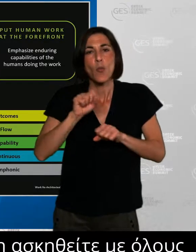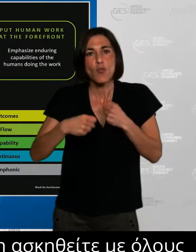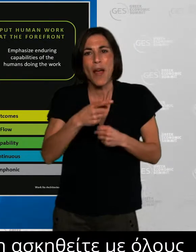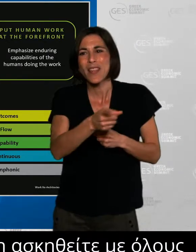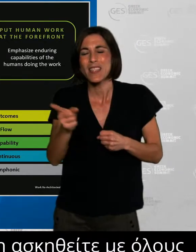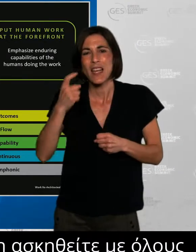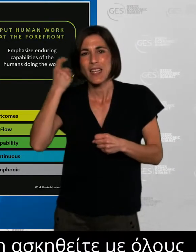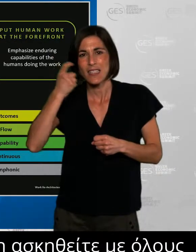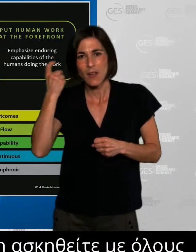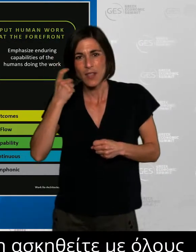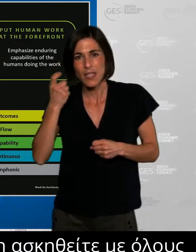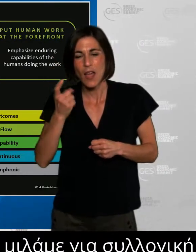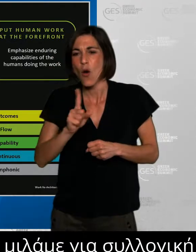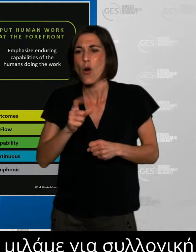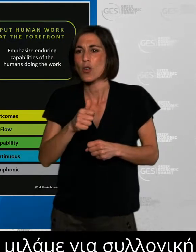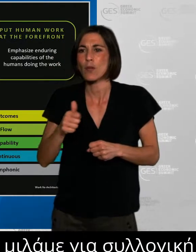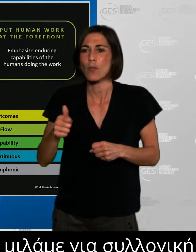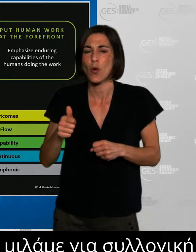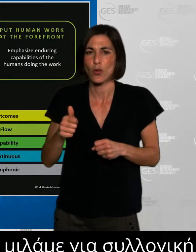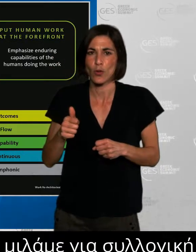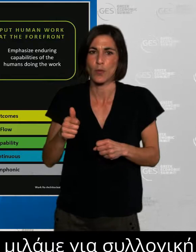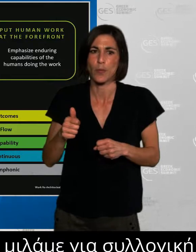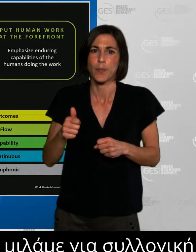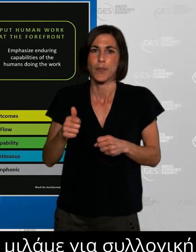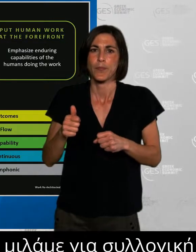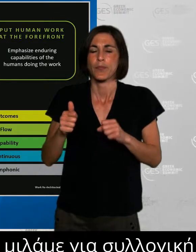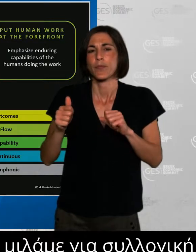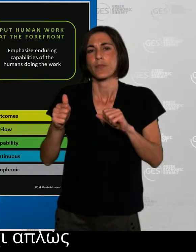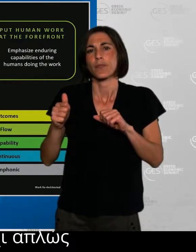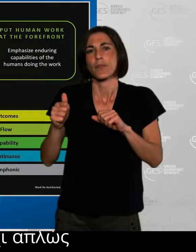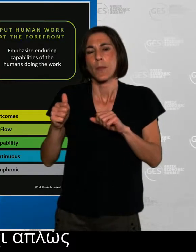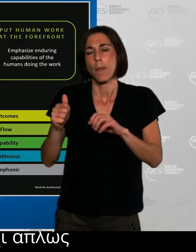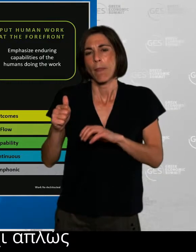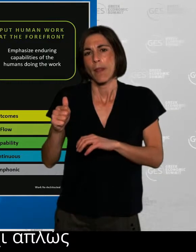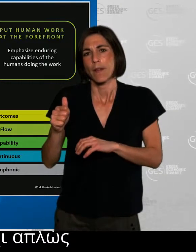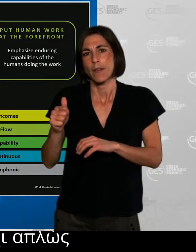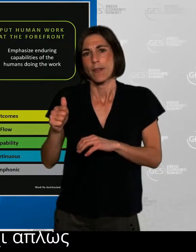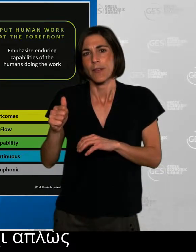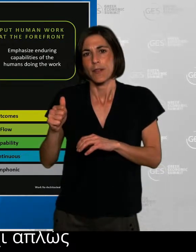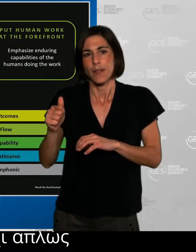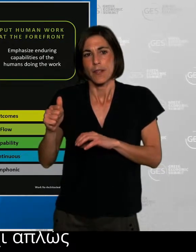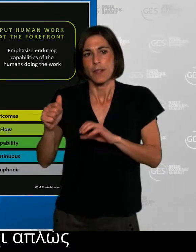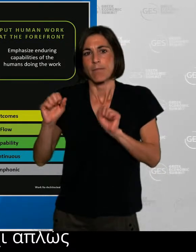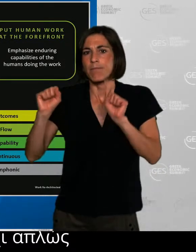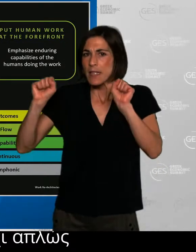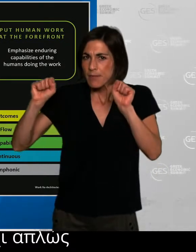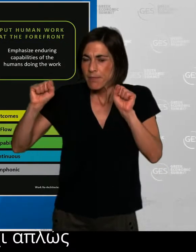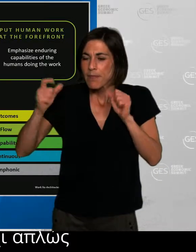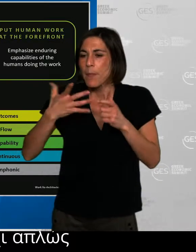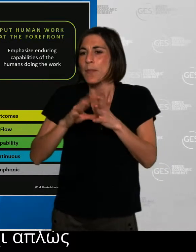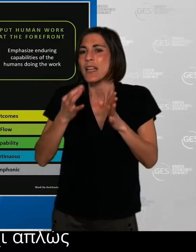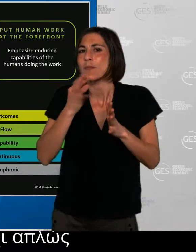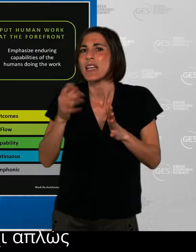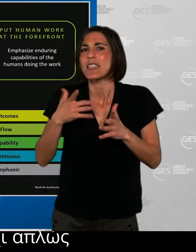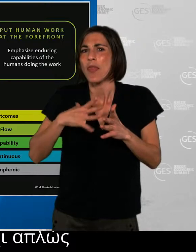but rather much more of a symphonic. This is actually about multiple disciplines within an organization, real estate and IT and HR